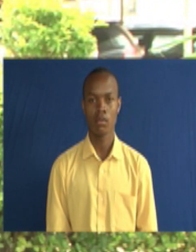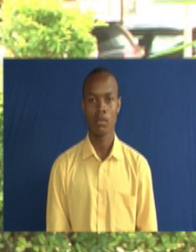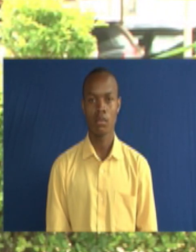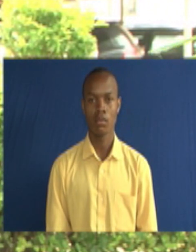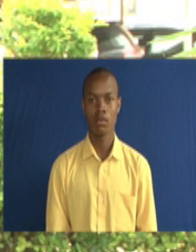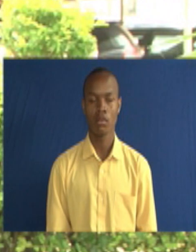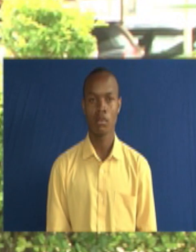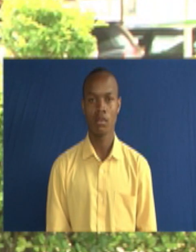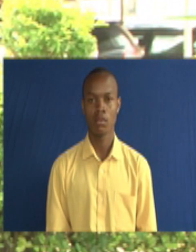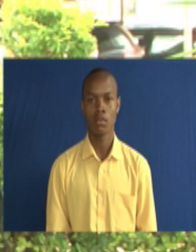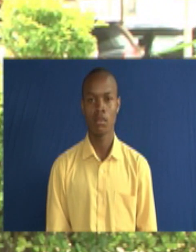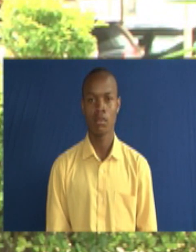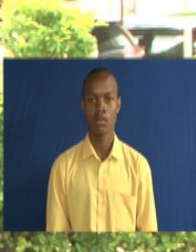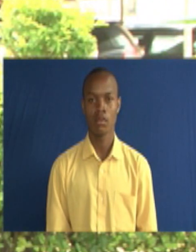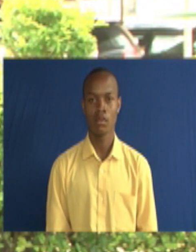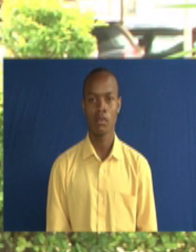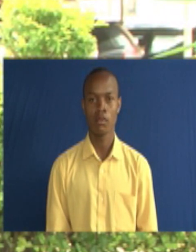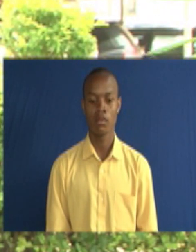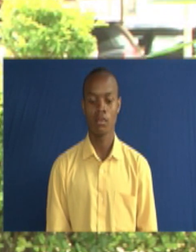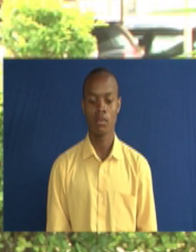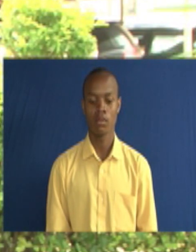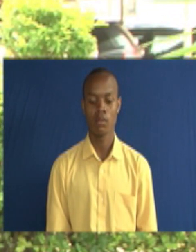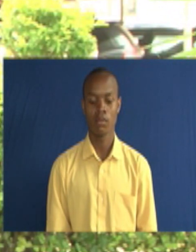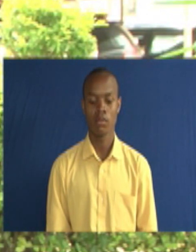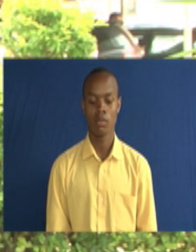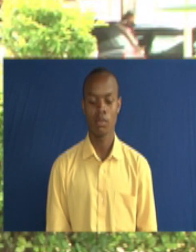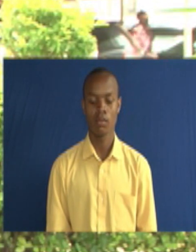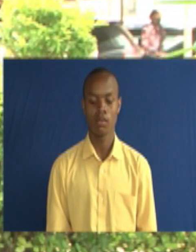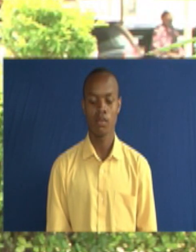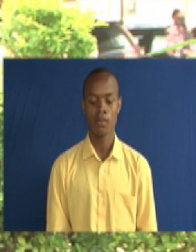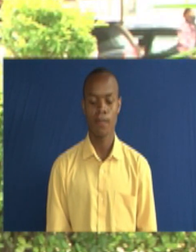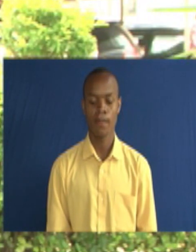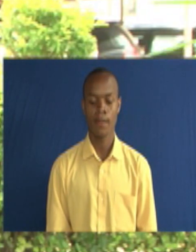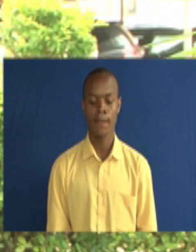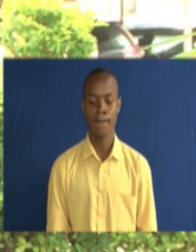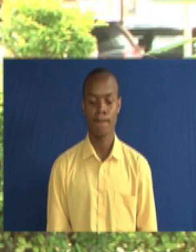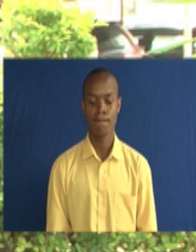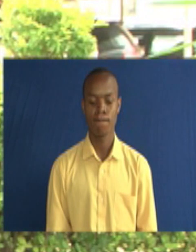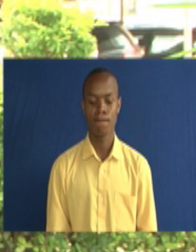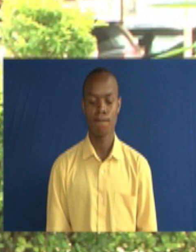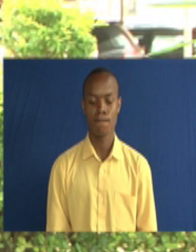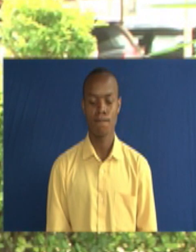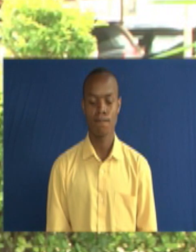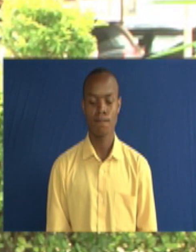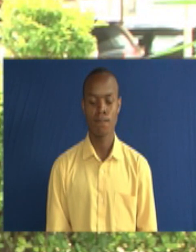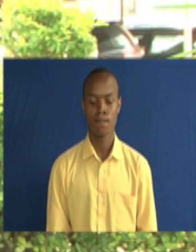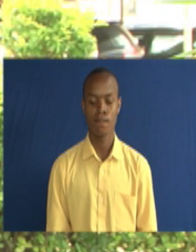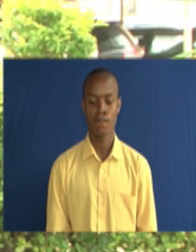So, when they were voicing the word symptoms, I used to try to